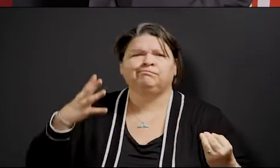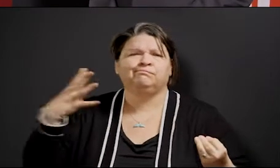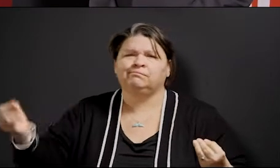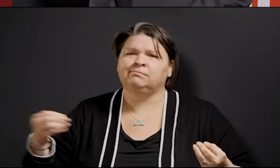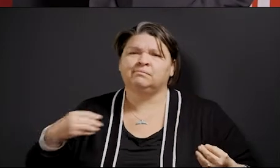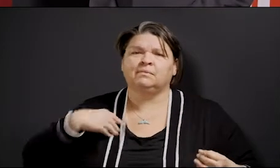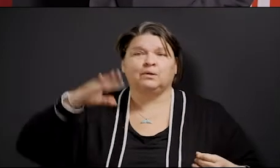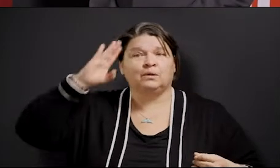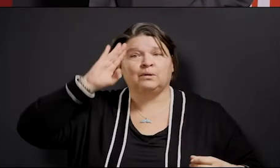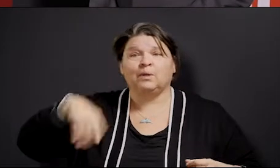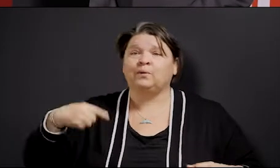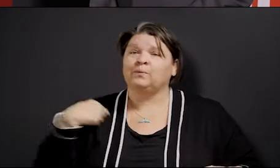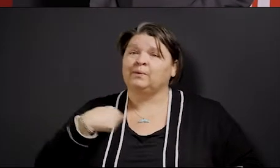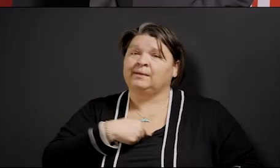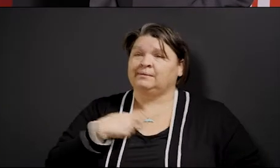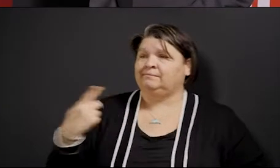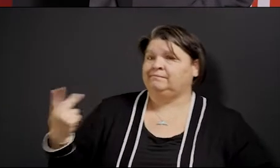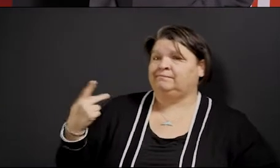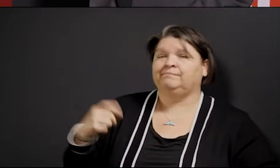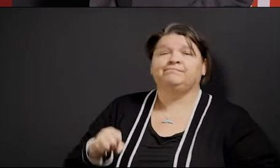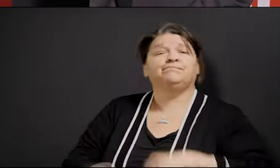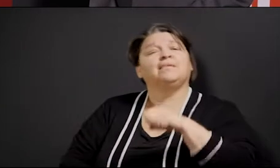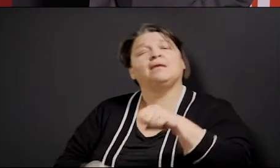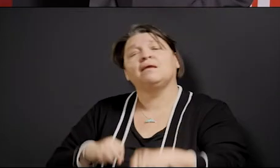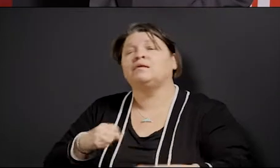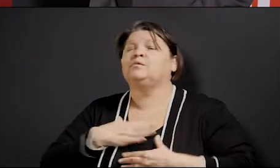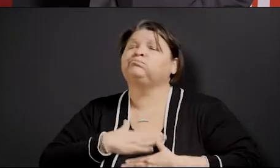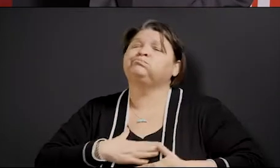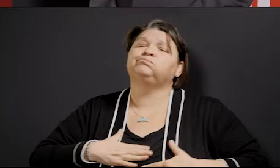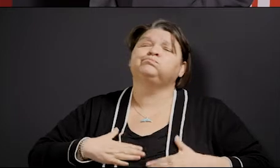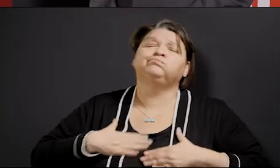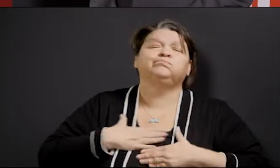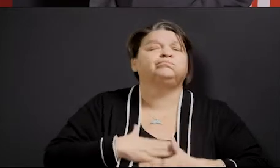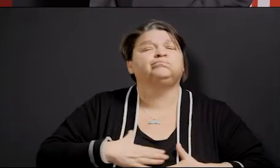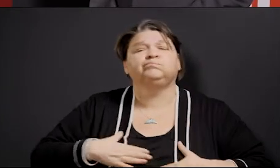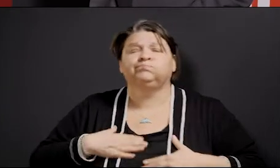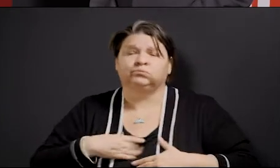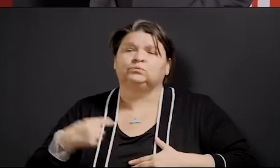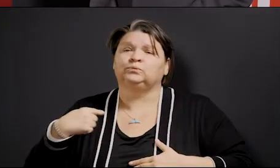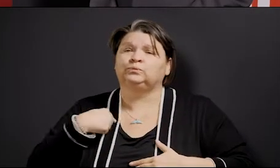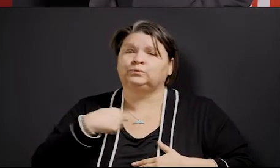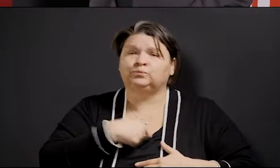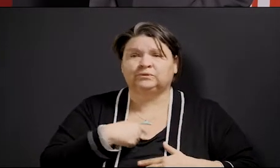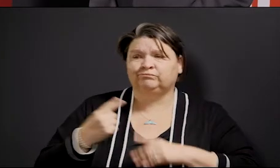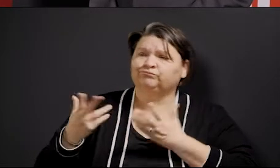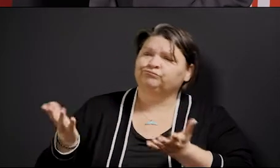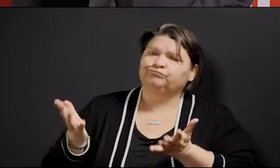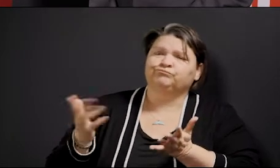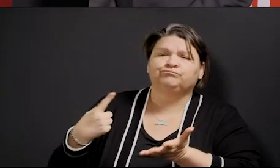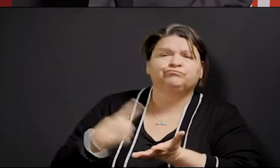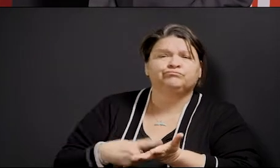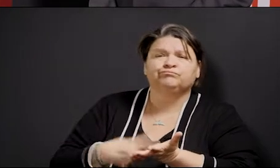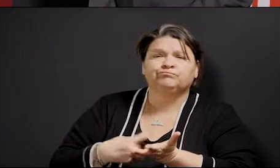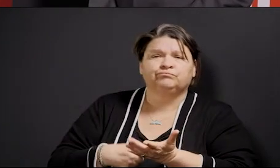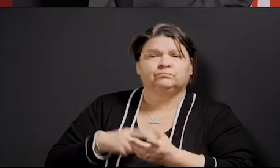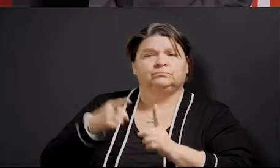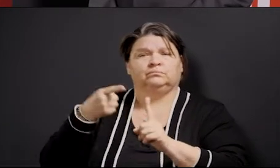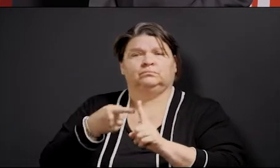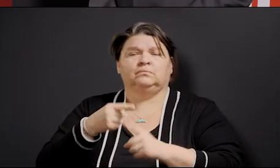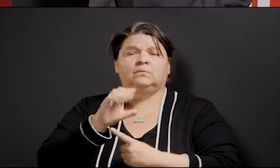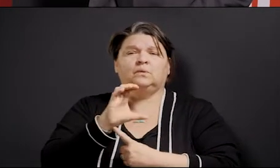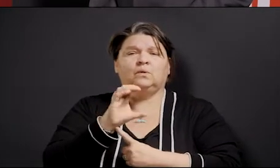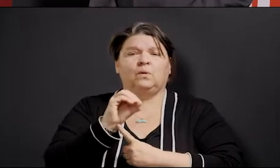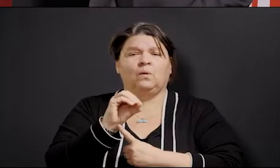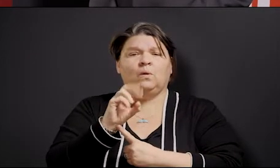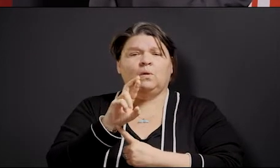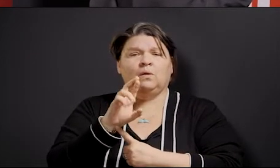also watched yesterday as we had the members of the CORE team. The community, the Committee on Reopening Our Economy gave you a